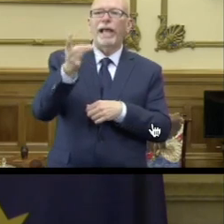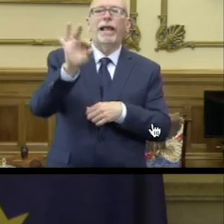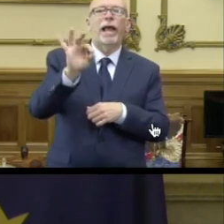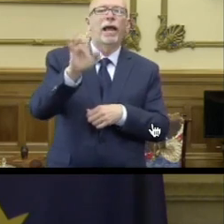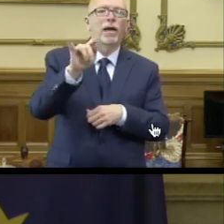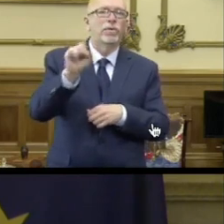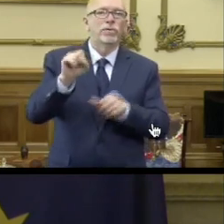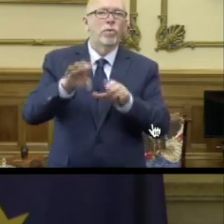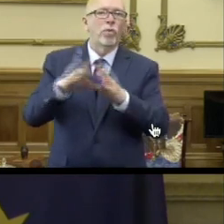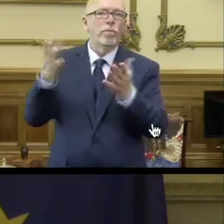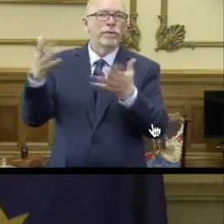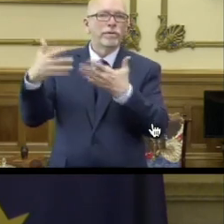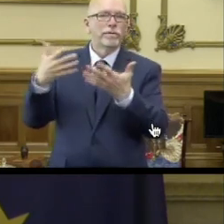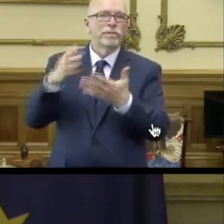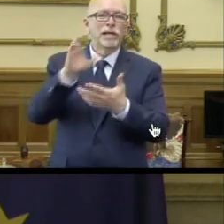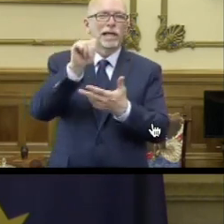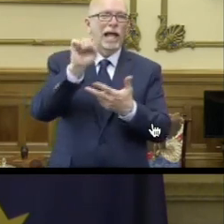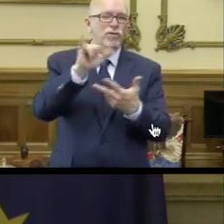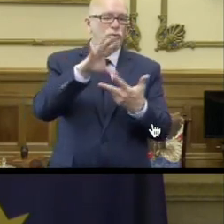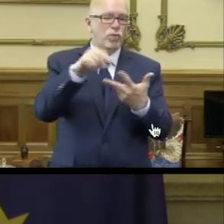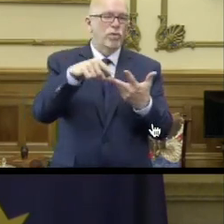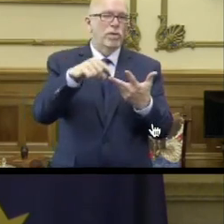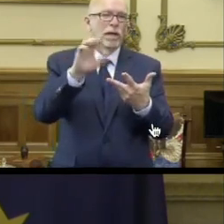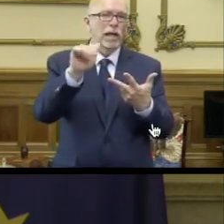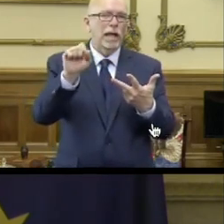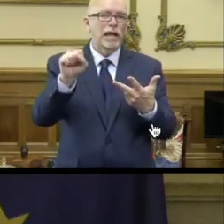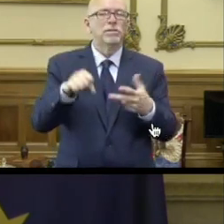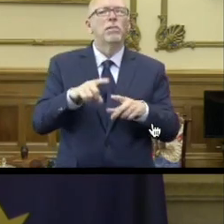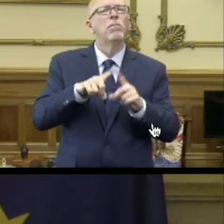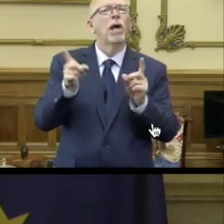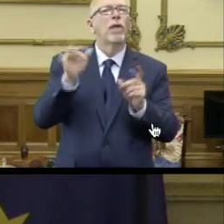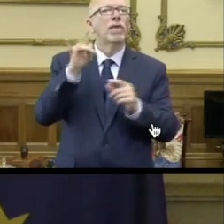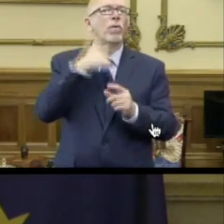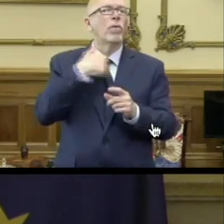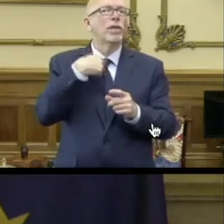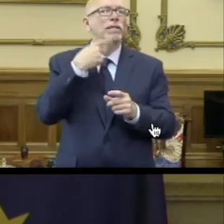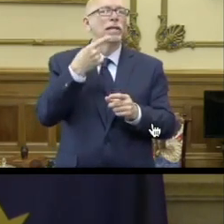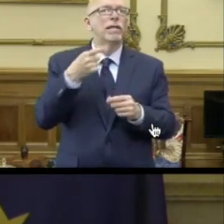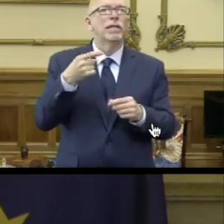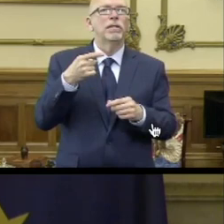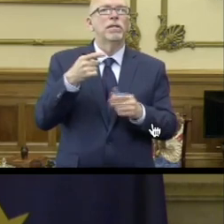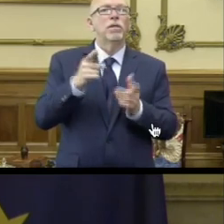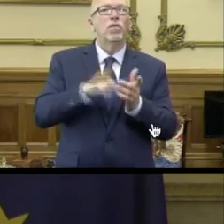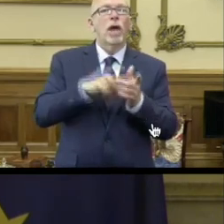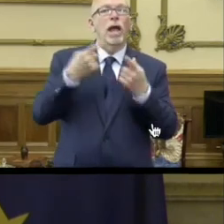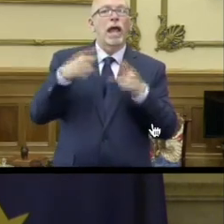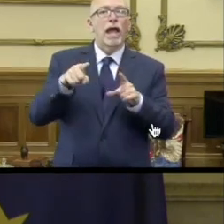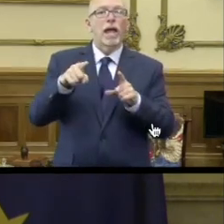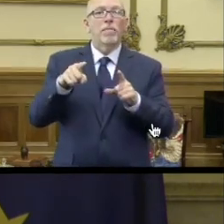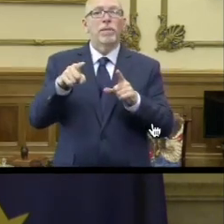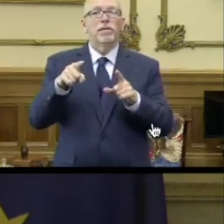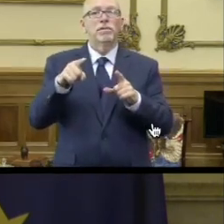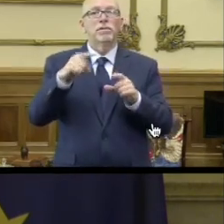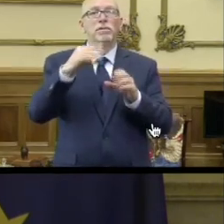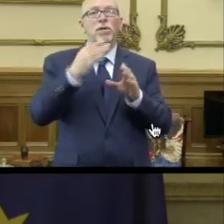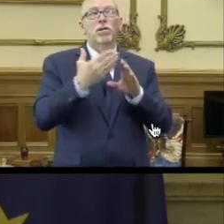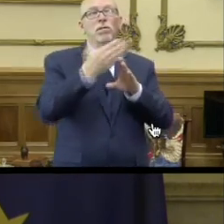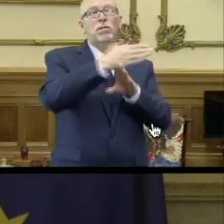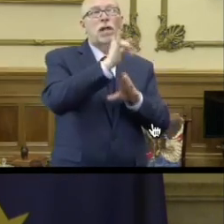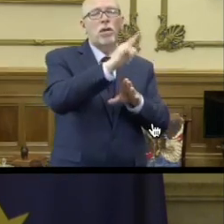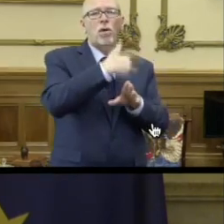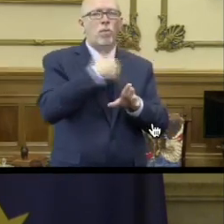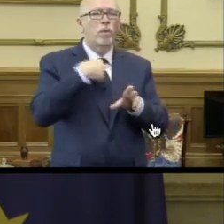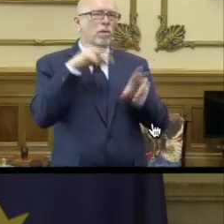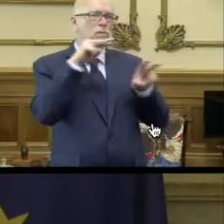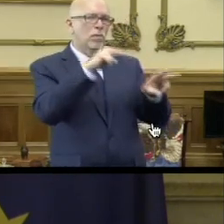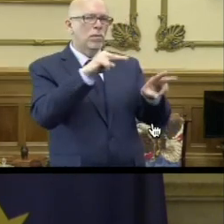counties taking out casts. And that's why we've said, what happens on the other side of the border, obviously we're mindful